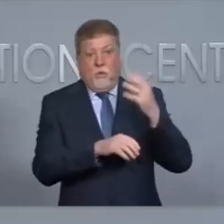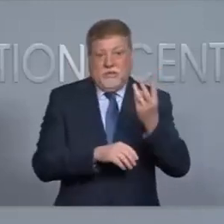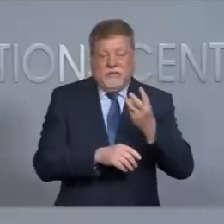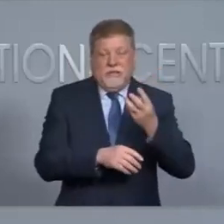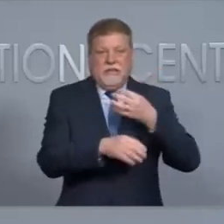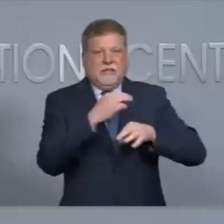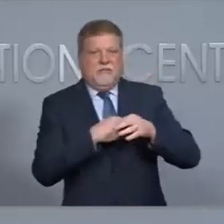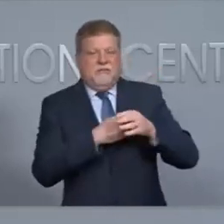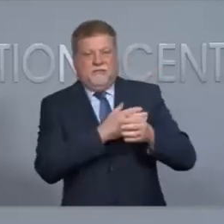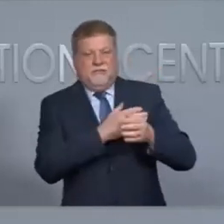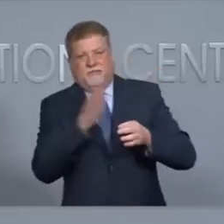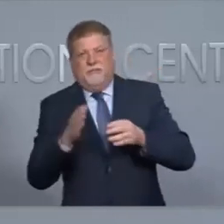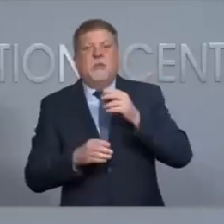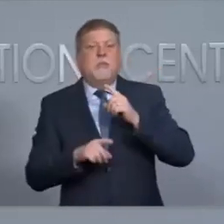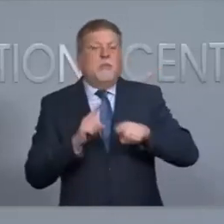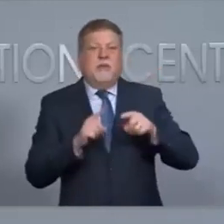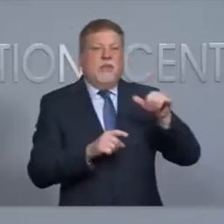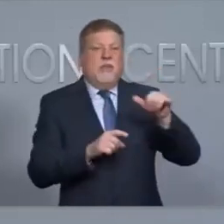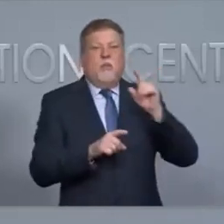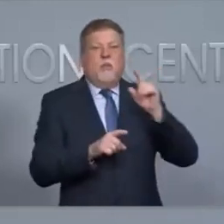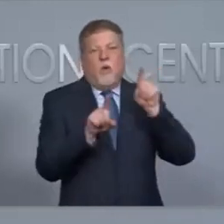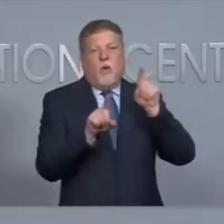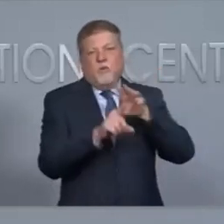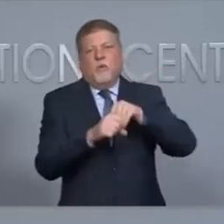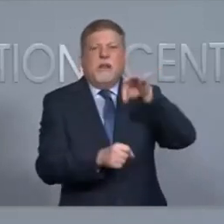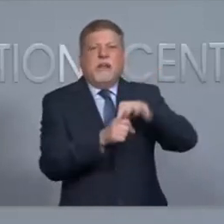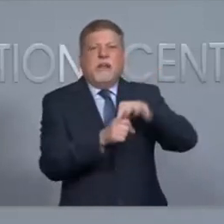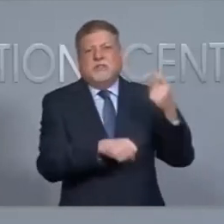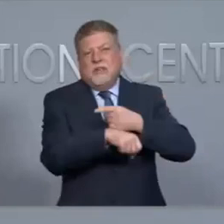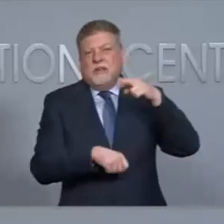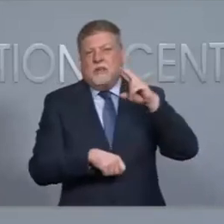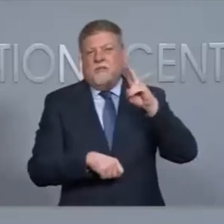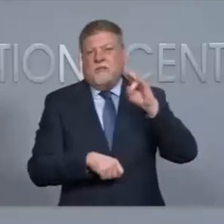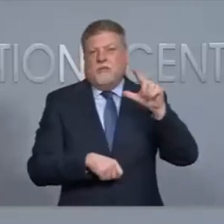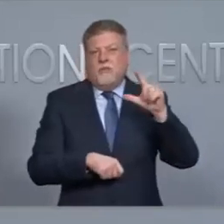include the election day provisional ballots as well. Okay.